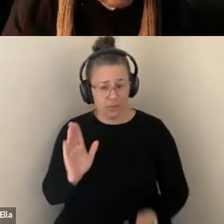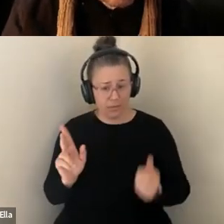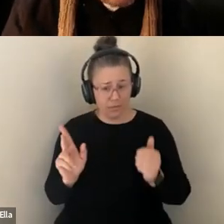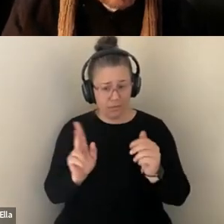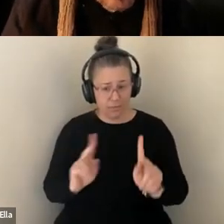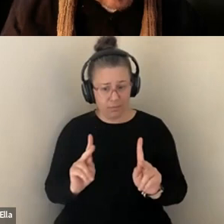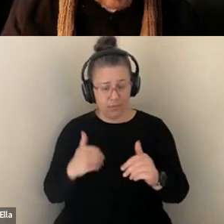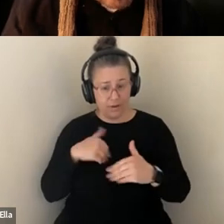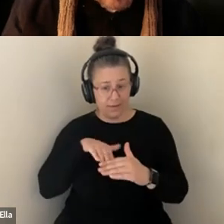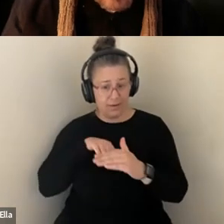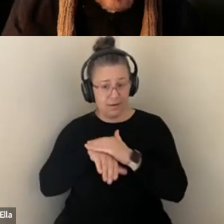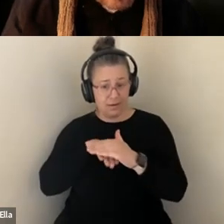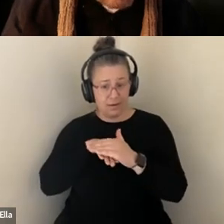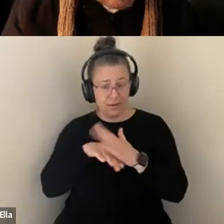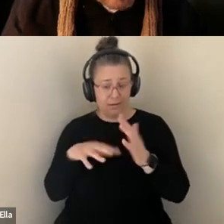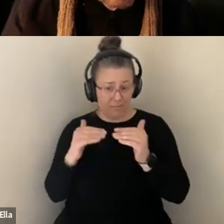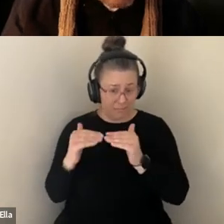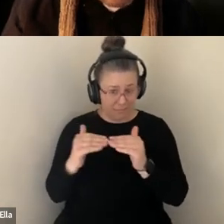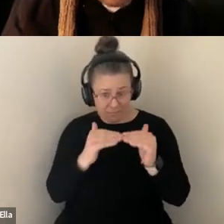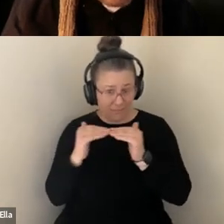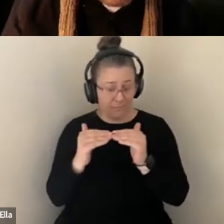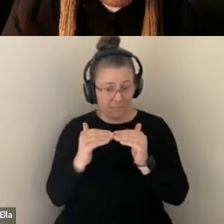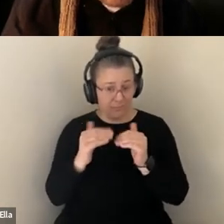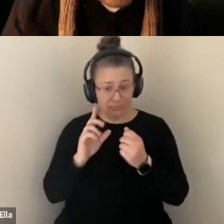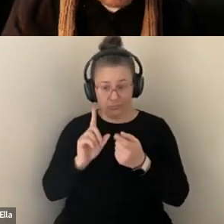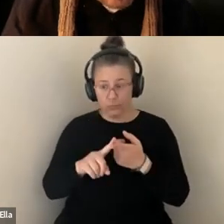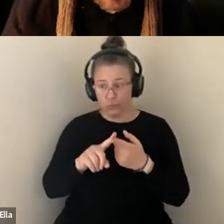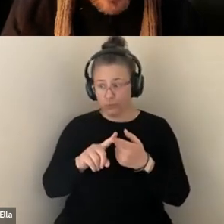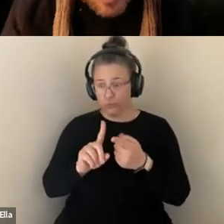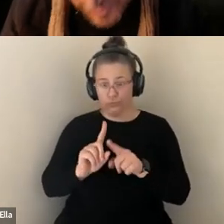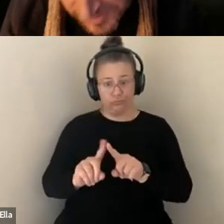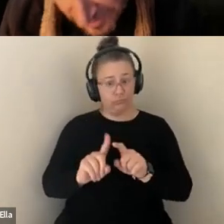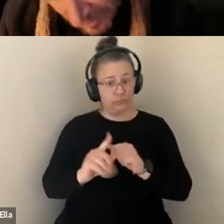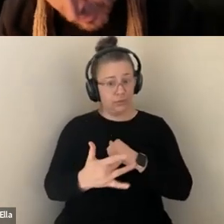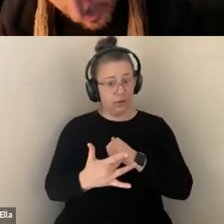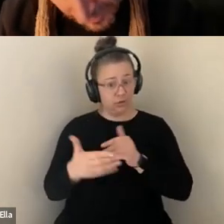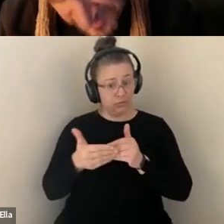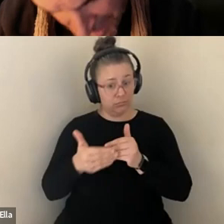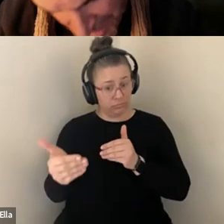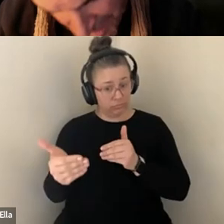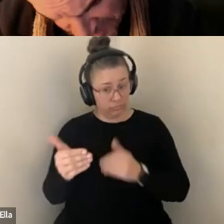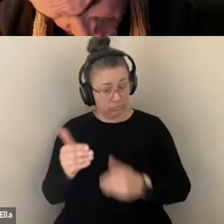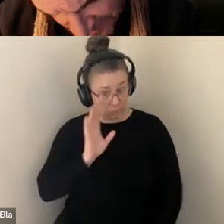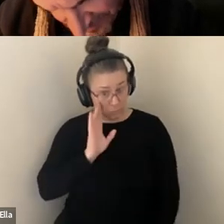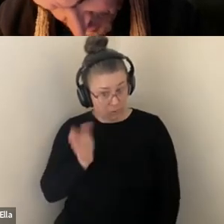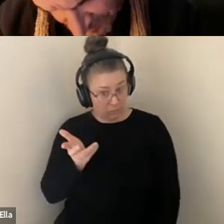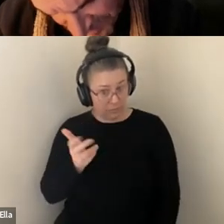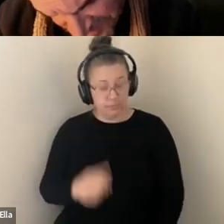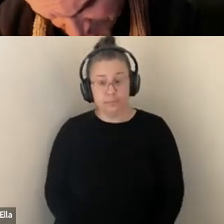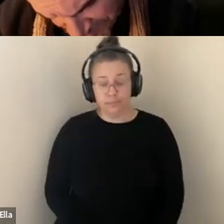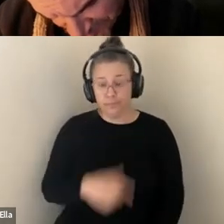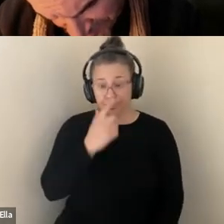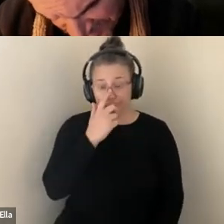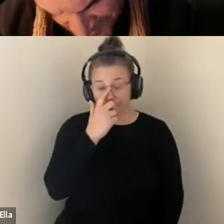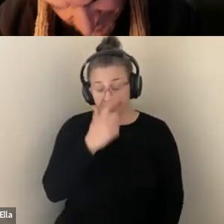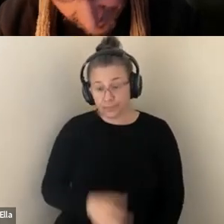VARIOUS TECHNOLOGIES MOVING FORWARD. AND THEN, OF COURSE, AT LEAST IN MY MIND, BRINGS